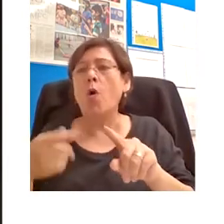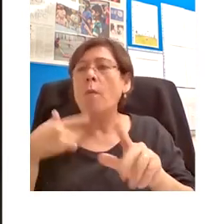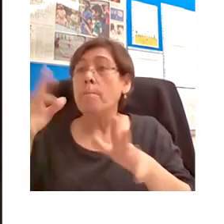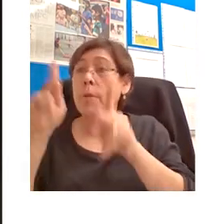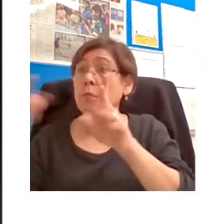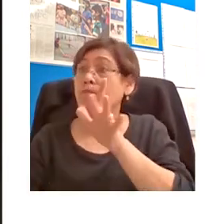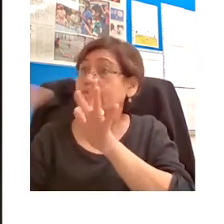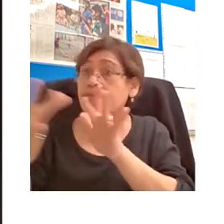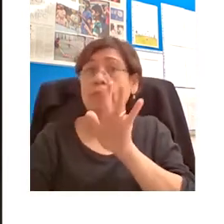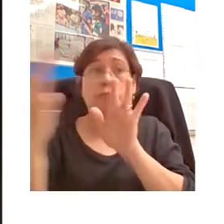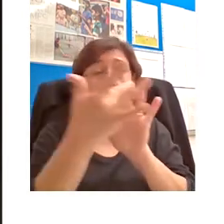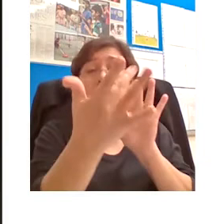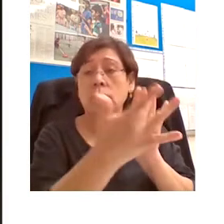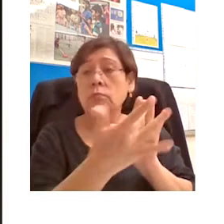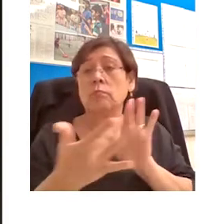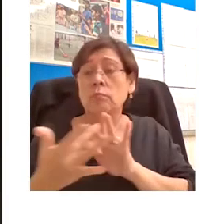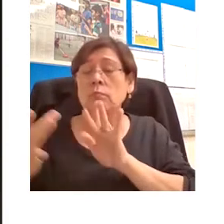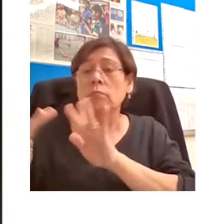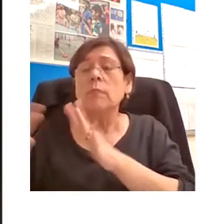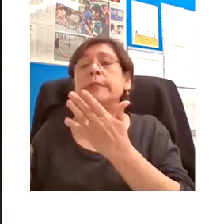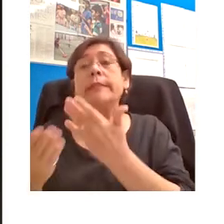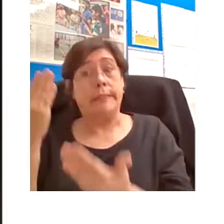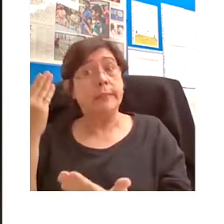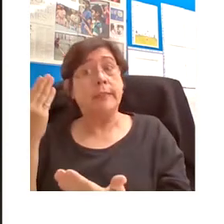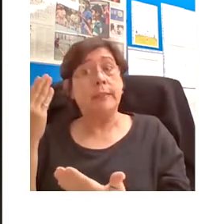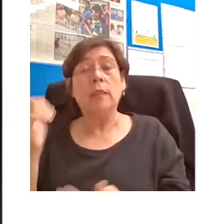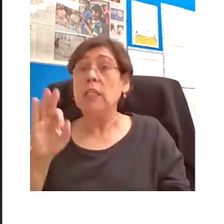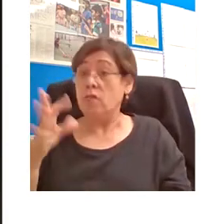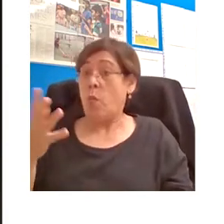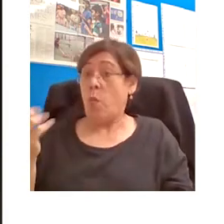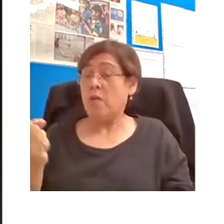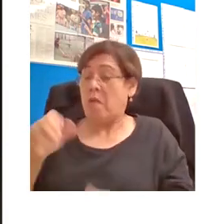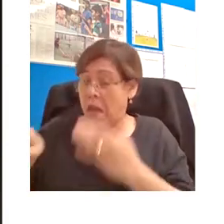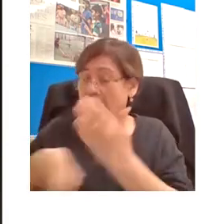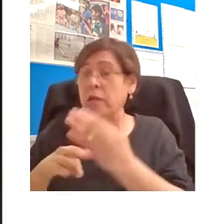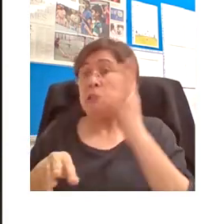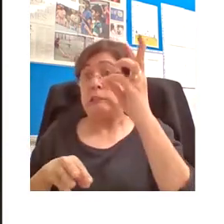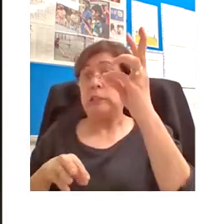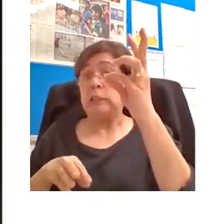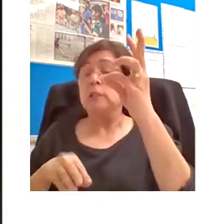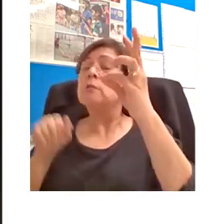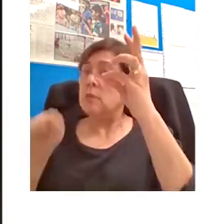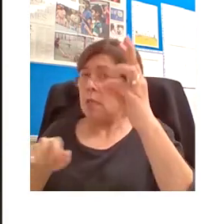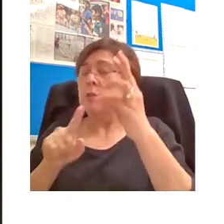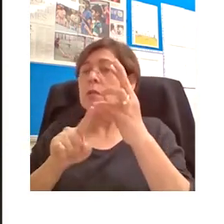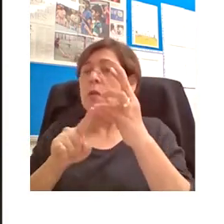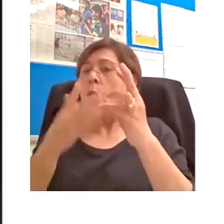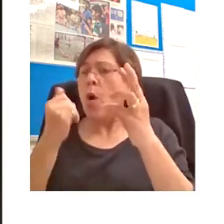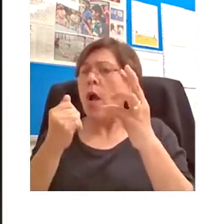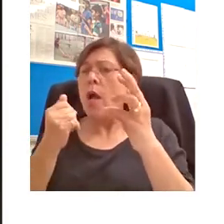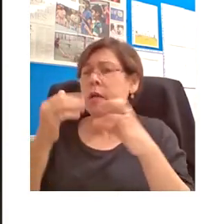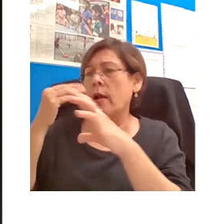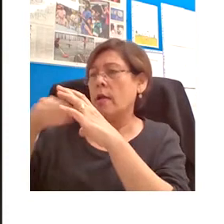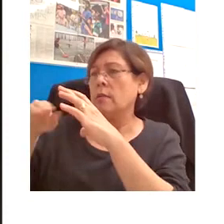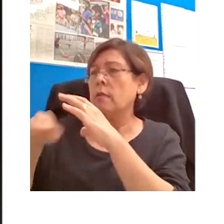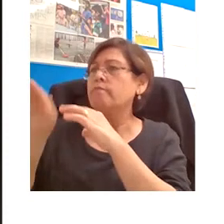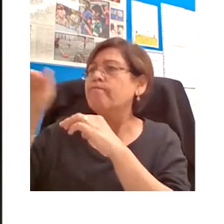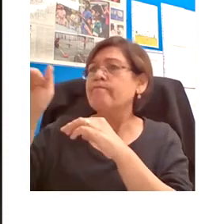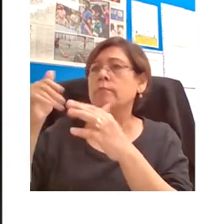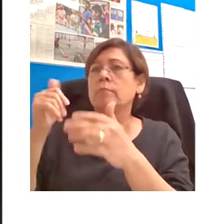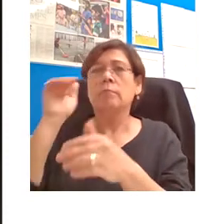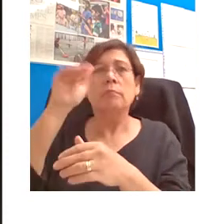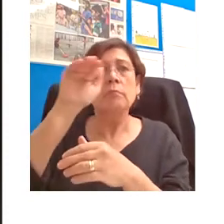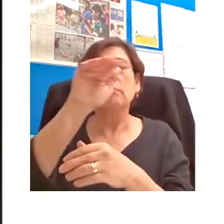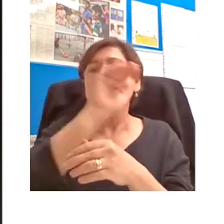And, in fact, if we wanted to add a sixth important component, we can also access expertise on the business models